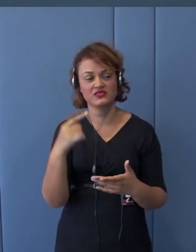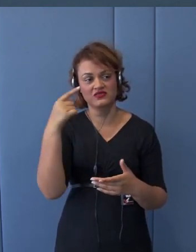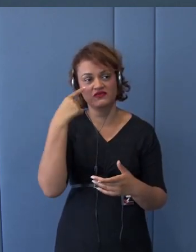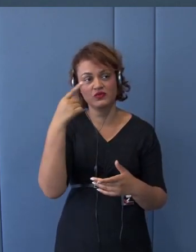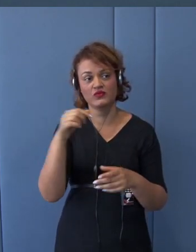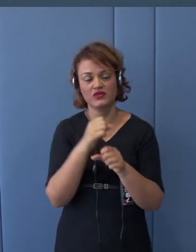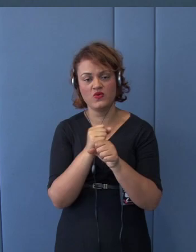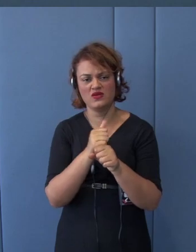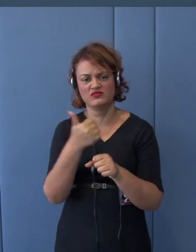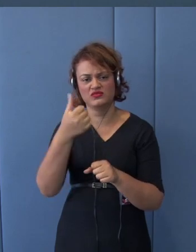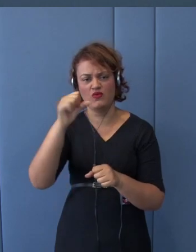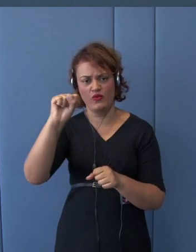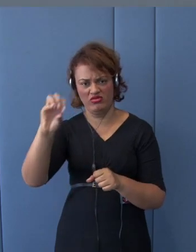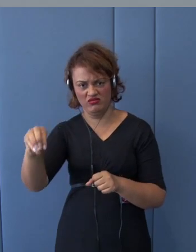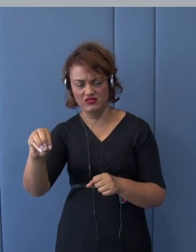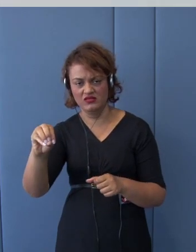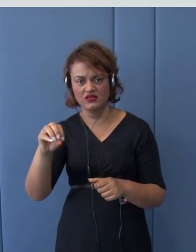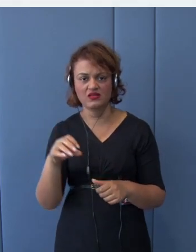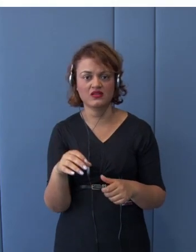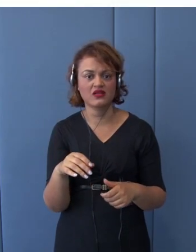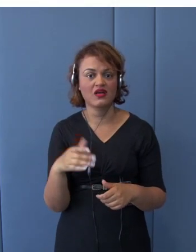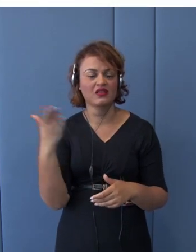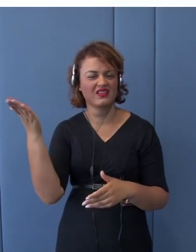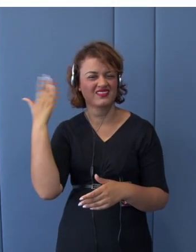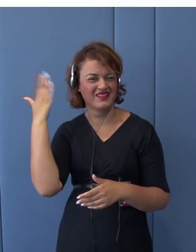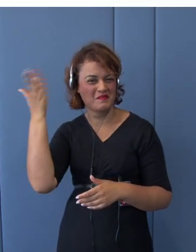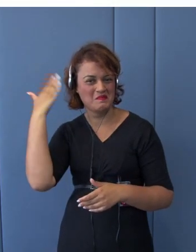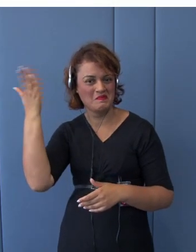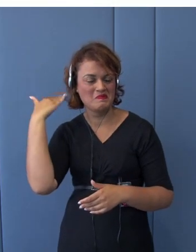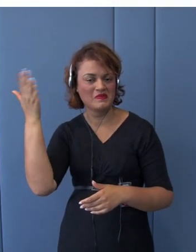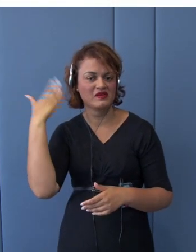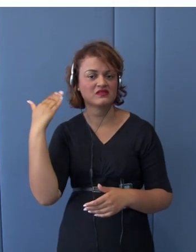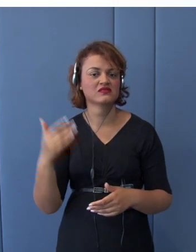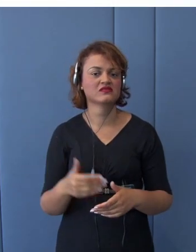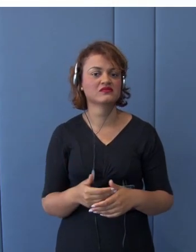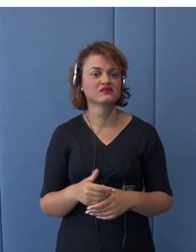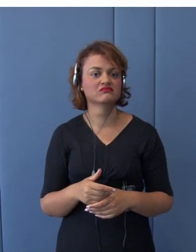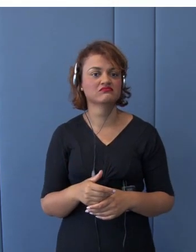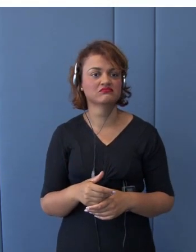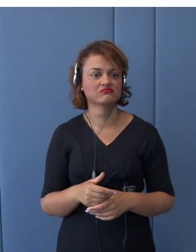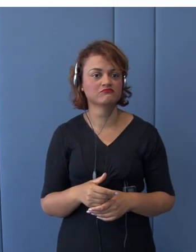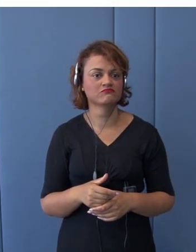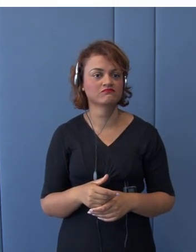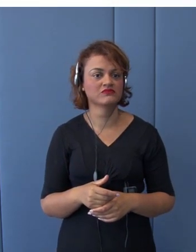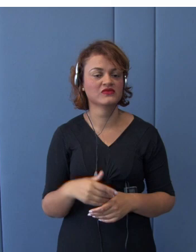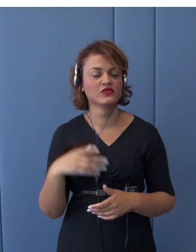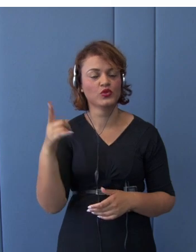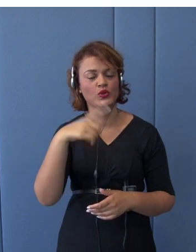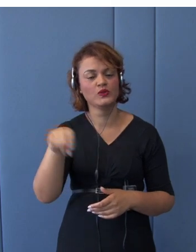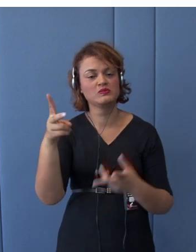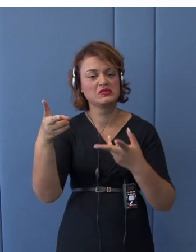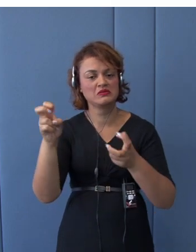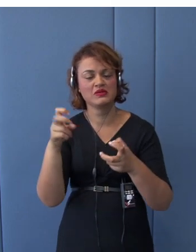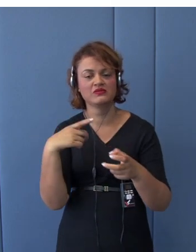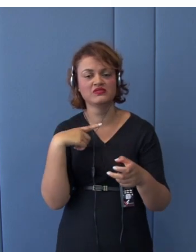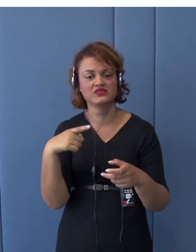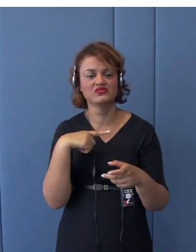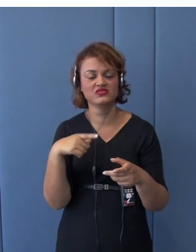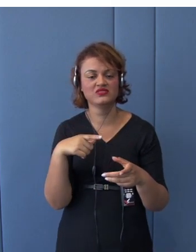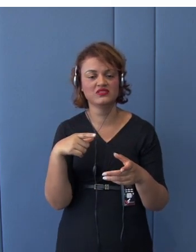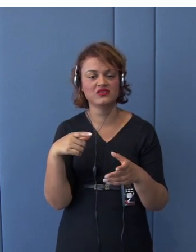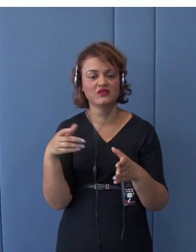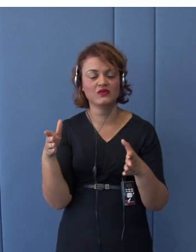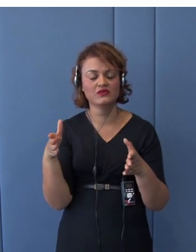And at that time, we all noted that there was a kind of procedural protectionism based on